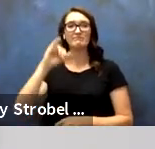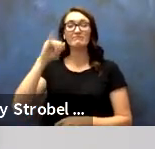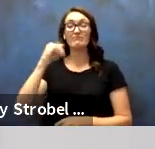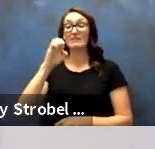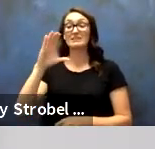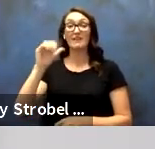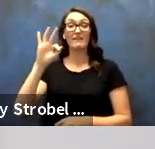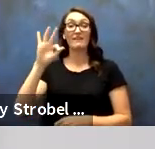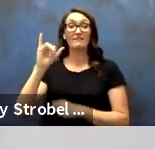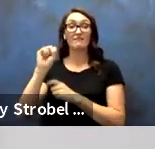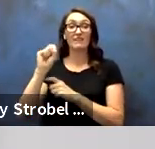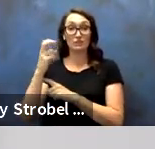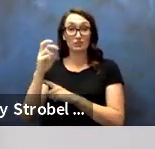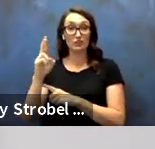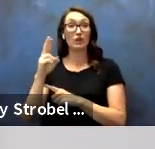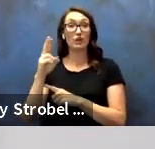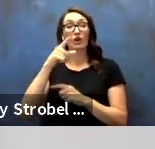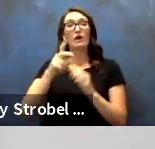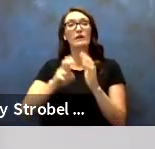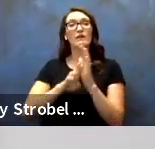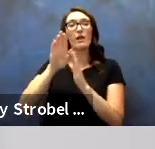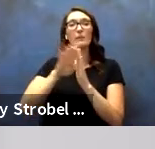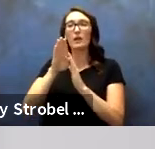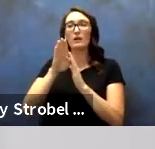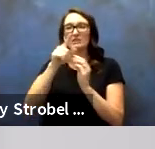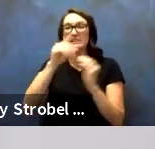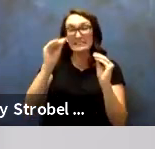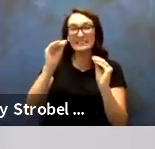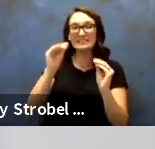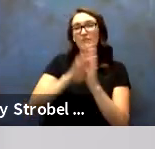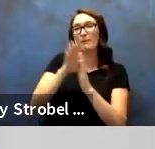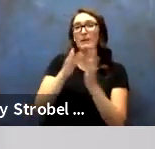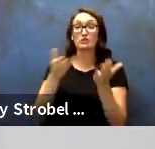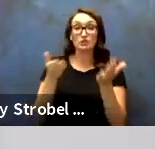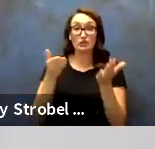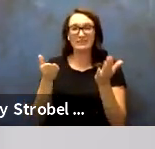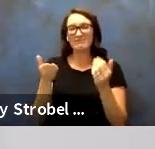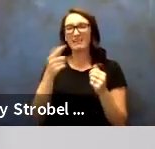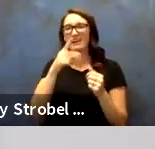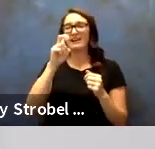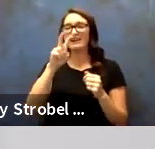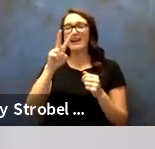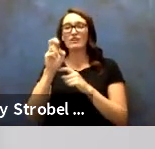Jessica Fisher, Developmental Services Instructor, 5 years of service.